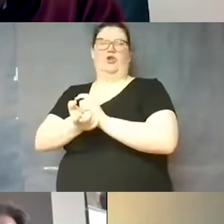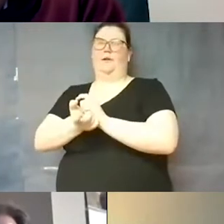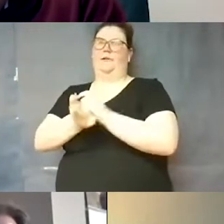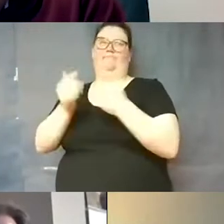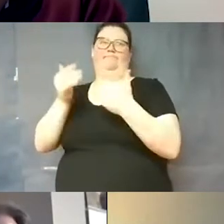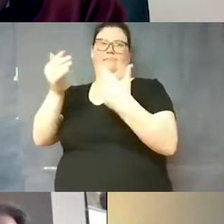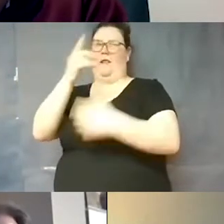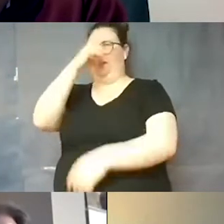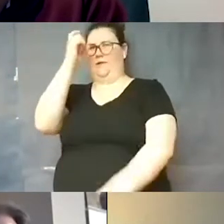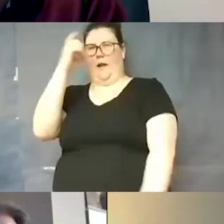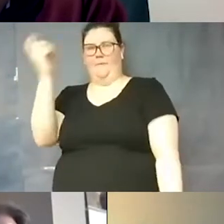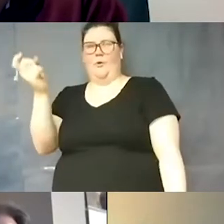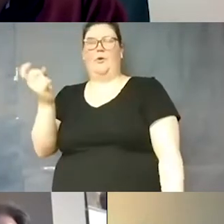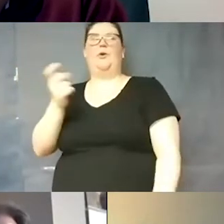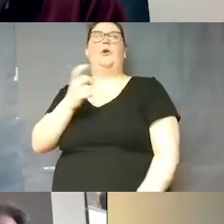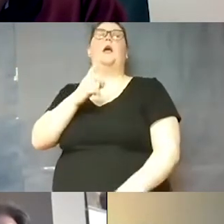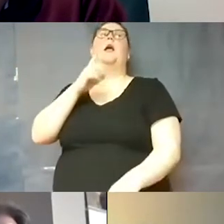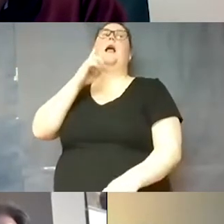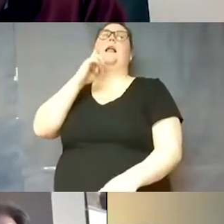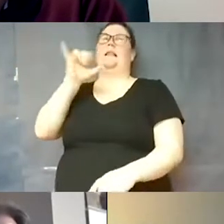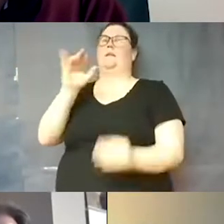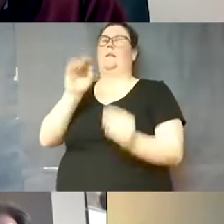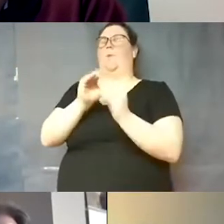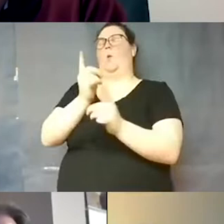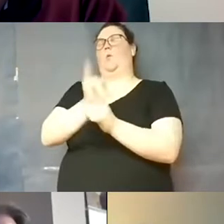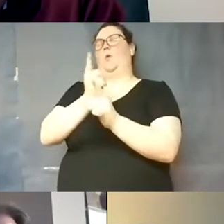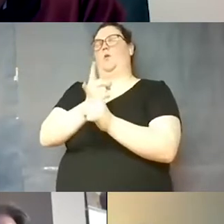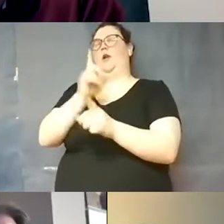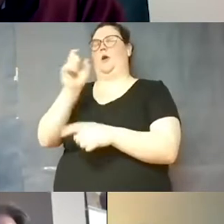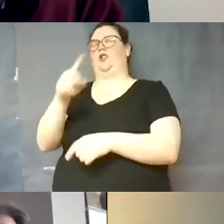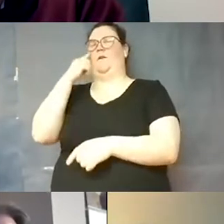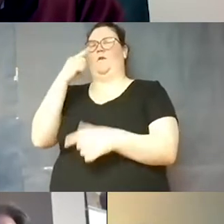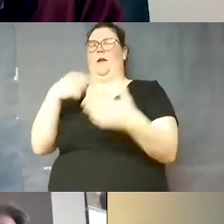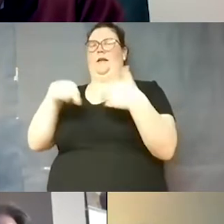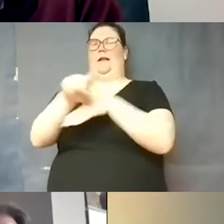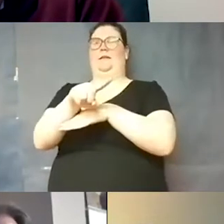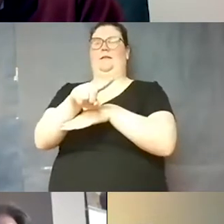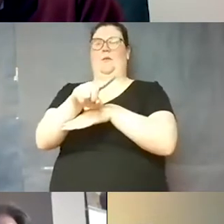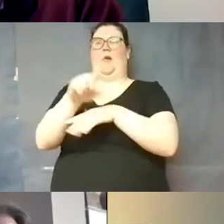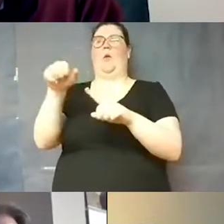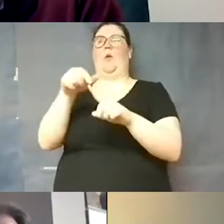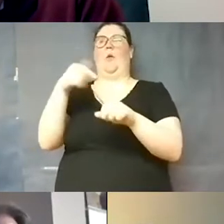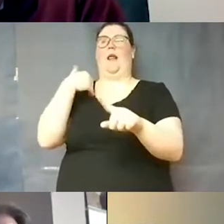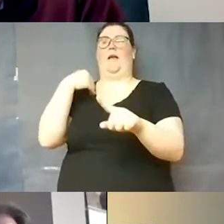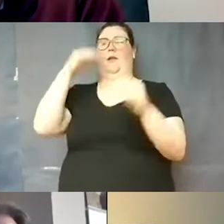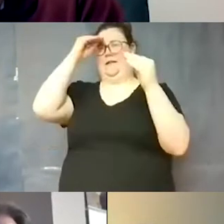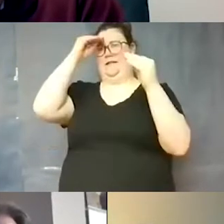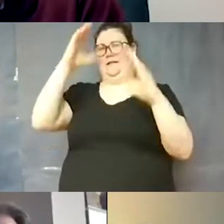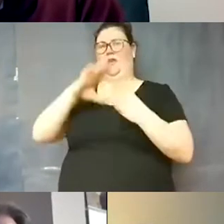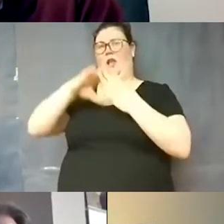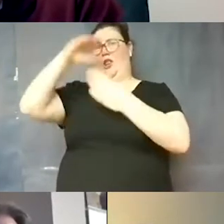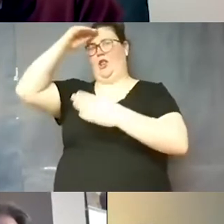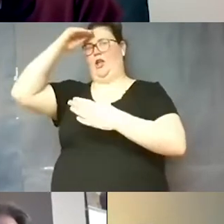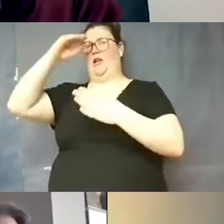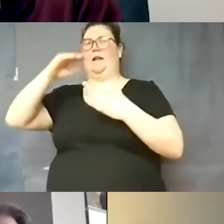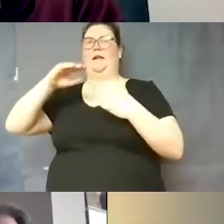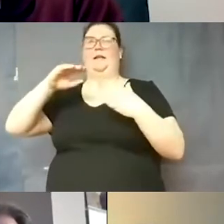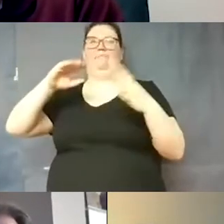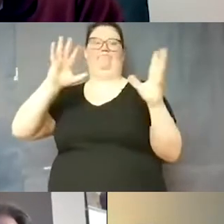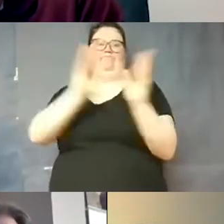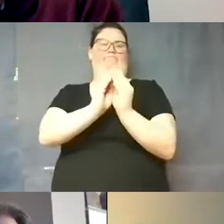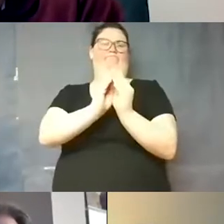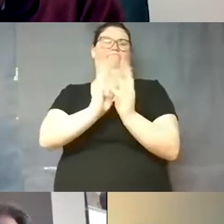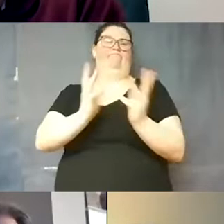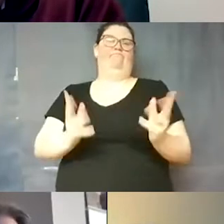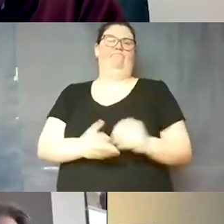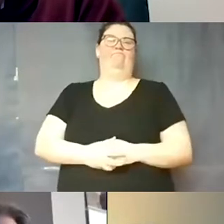but i think that's a more appropriate question for next week when we have our teaching and learning town hall absolutely